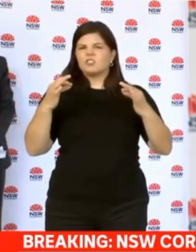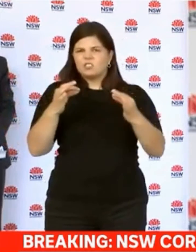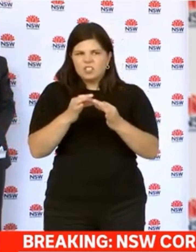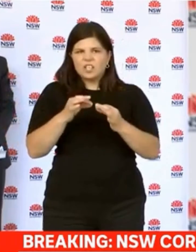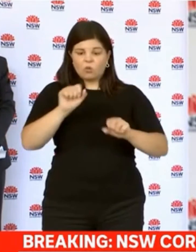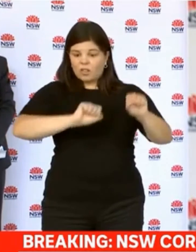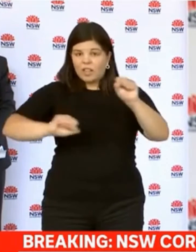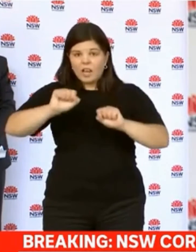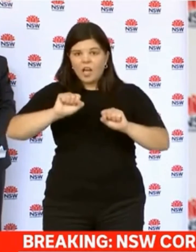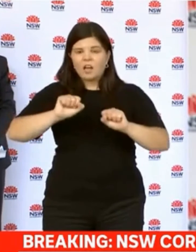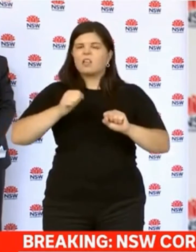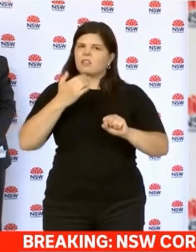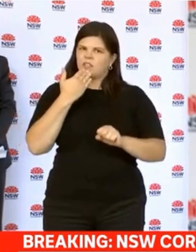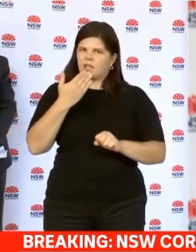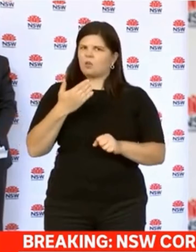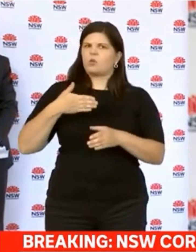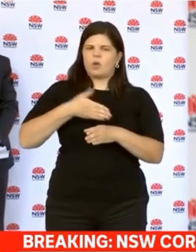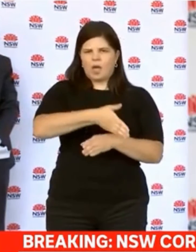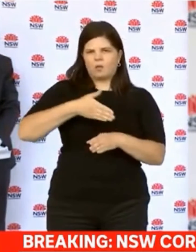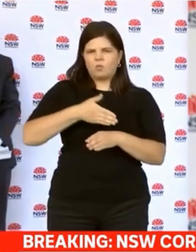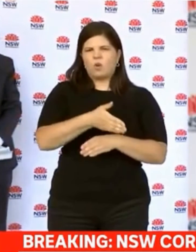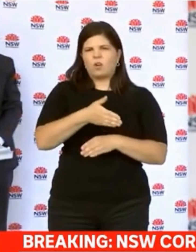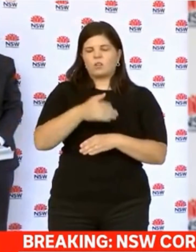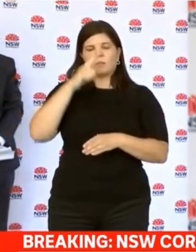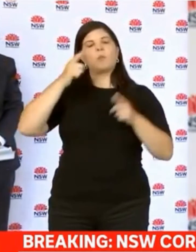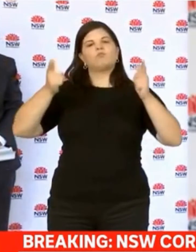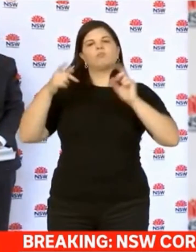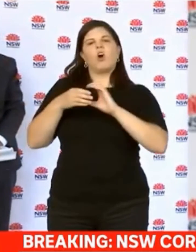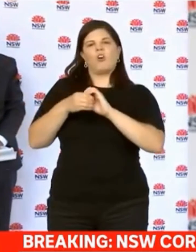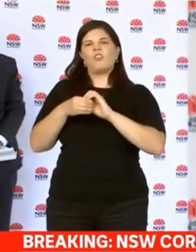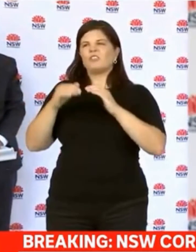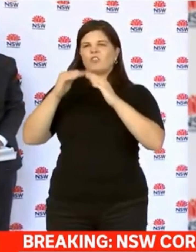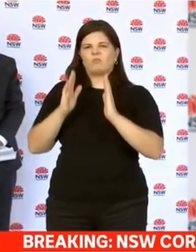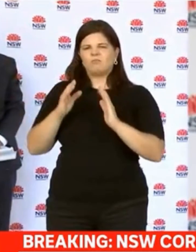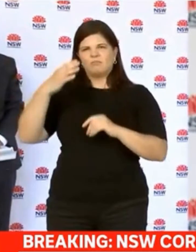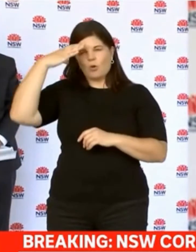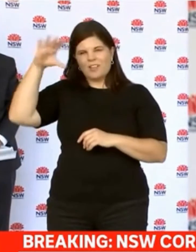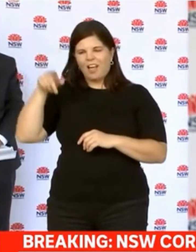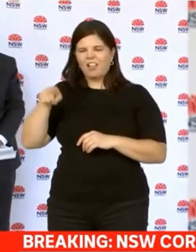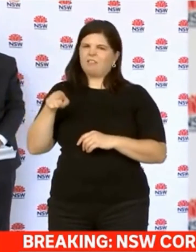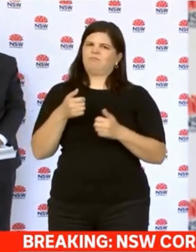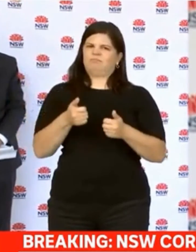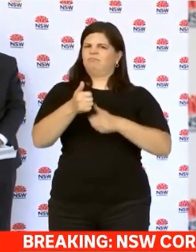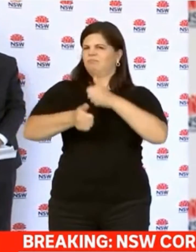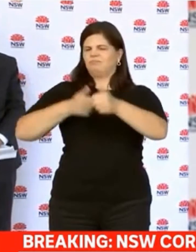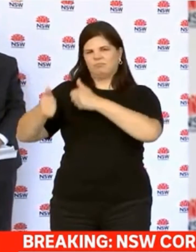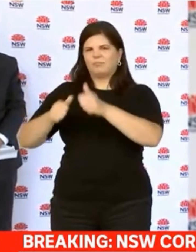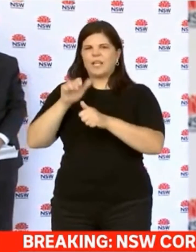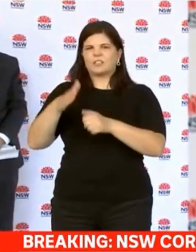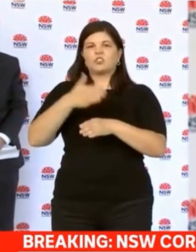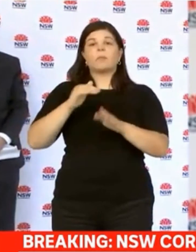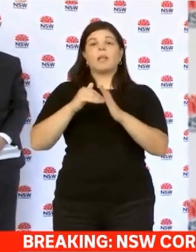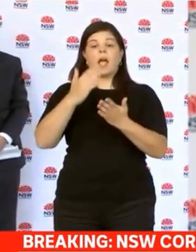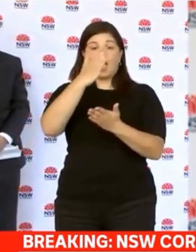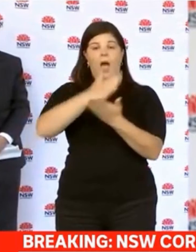with, the cleaners, everybody in the system, the hotel operators, everybody in the system has done an unbelievable job. But this pause allows